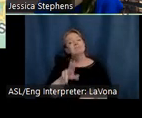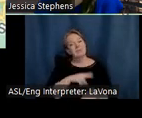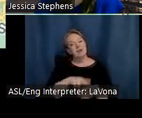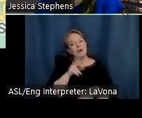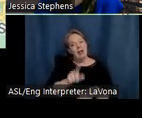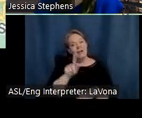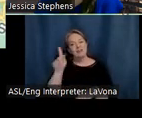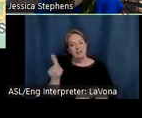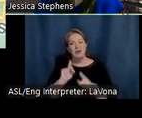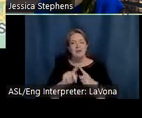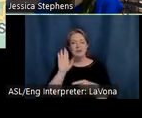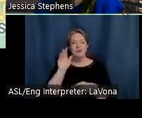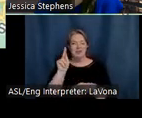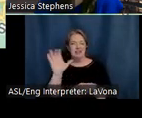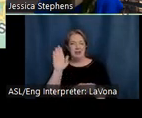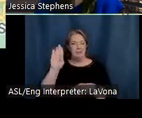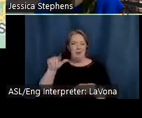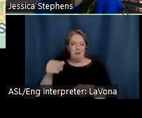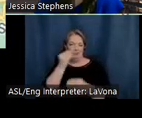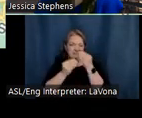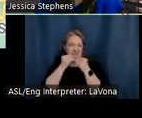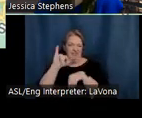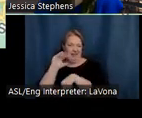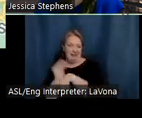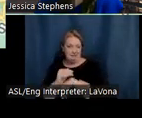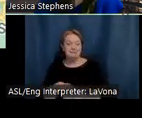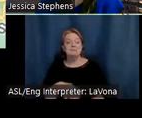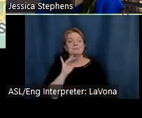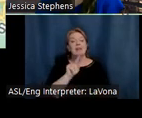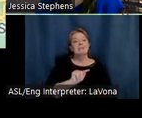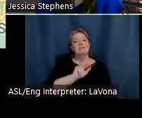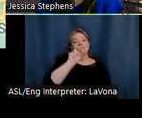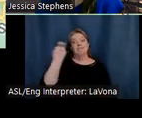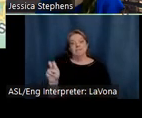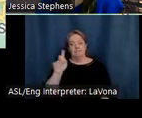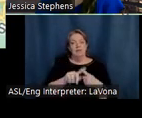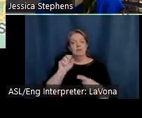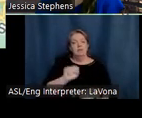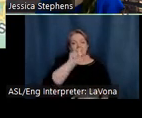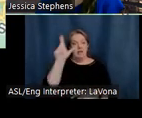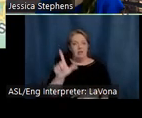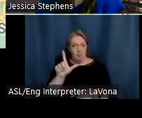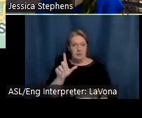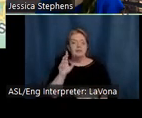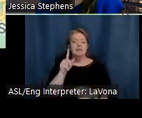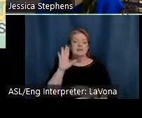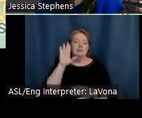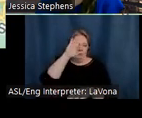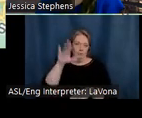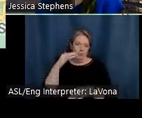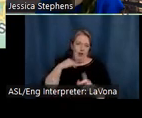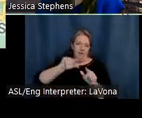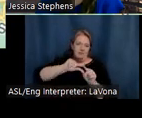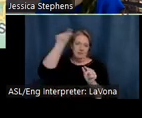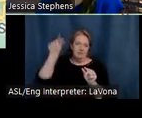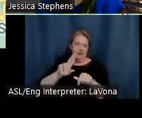barbecue joints. Forging ahead to St. Louis, Missouri, consider visiting not only the iconic landmarks such as the Gateway Arch National